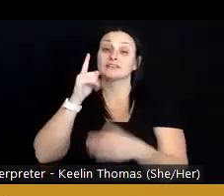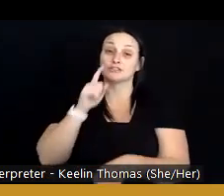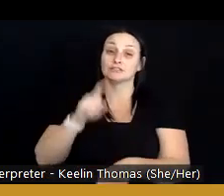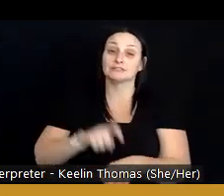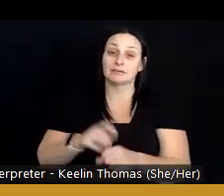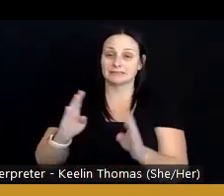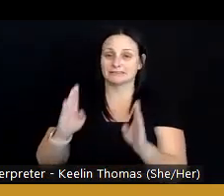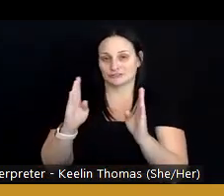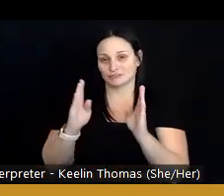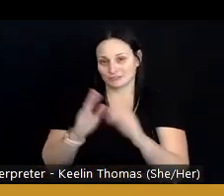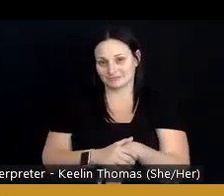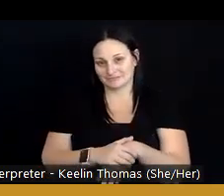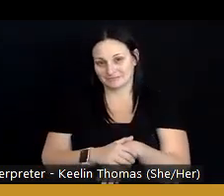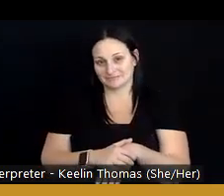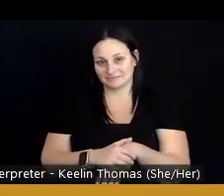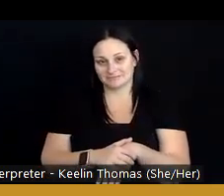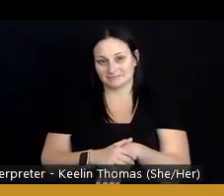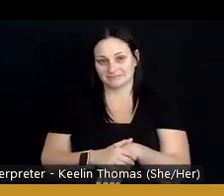and attention.